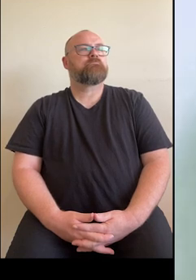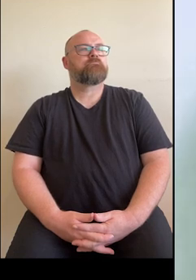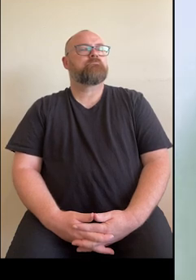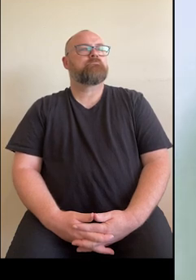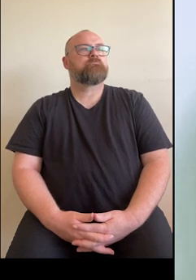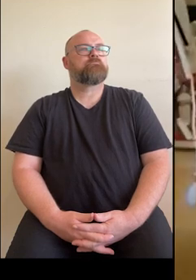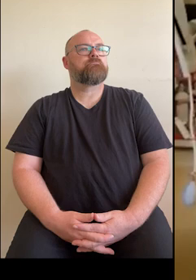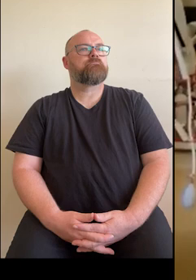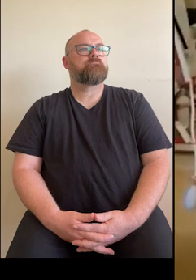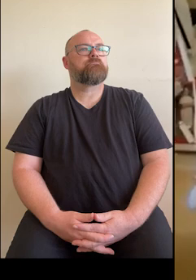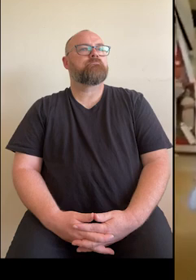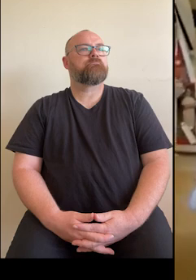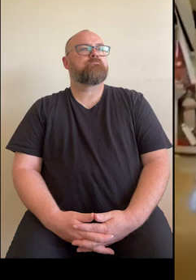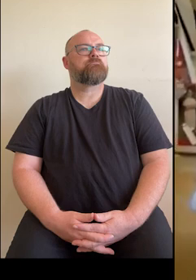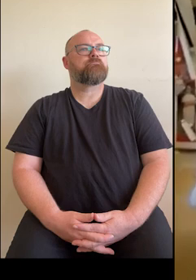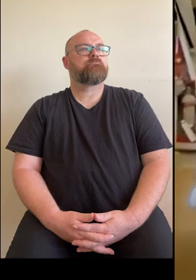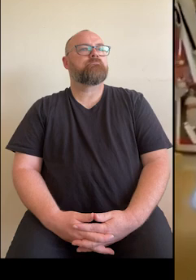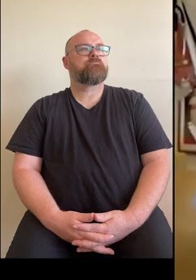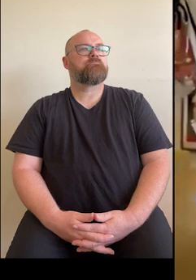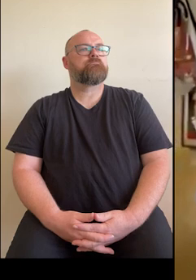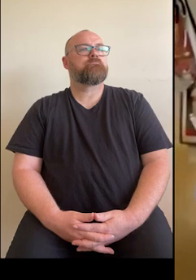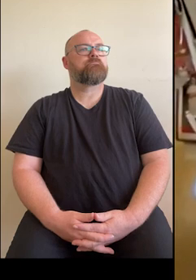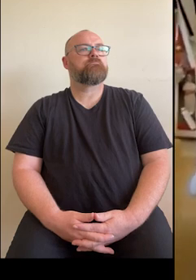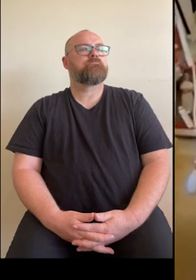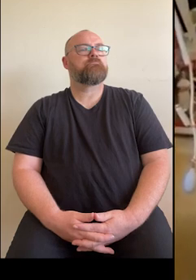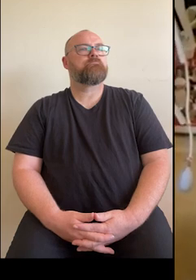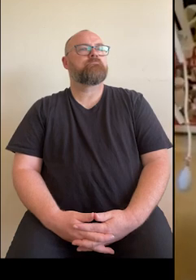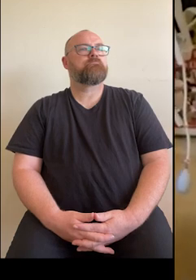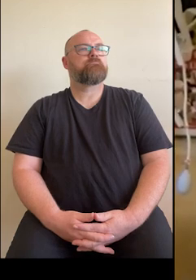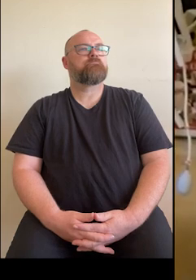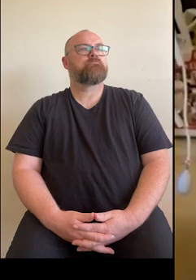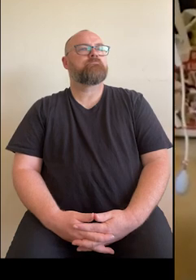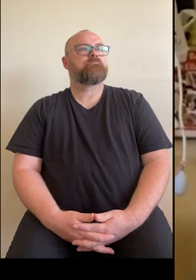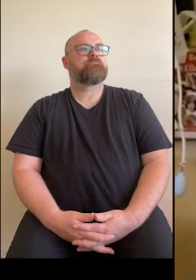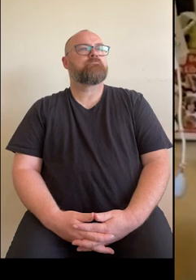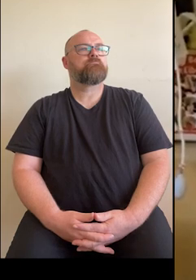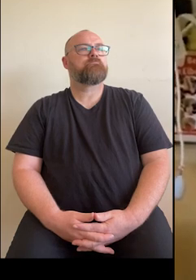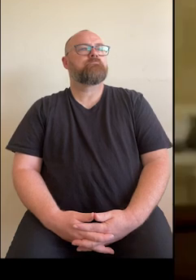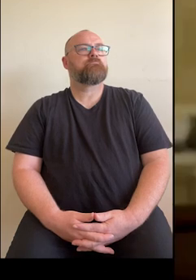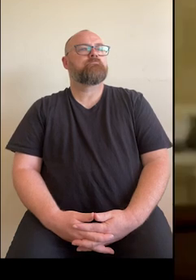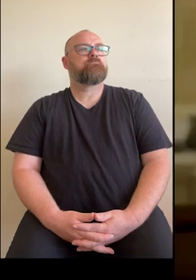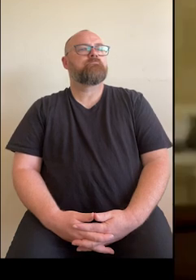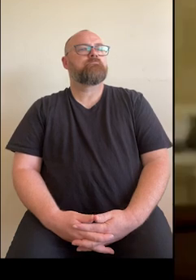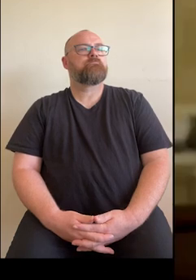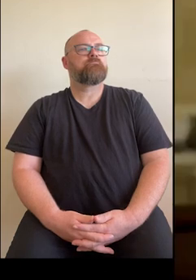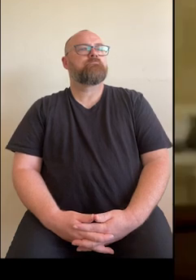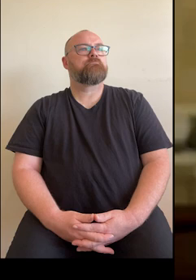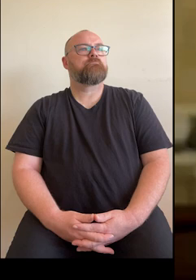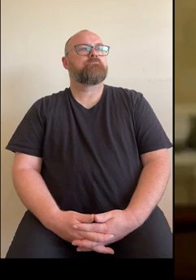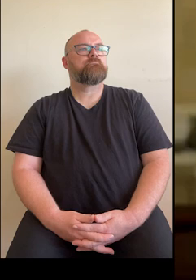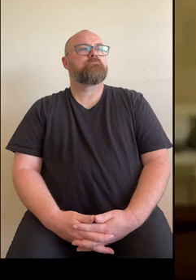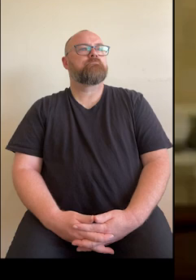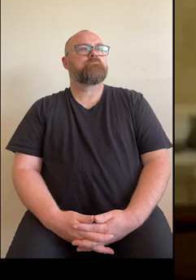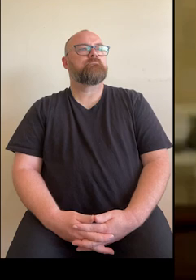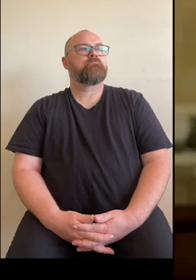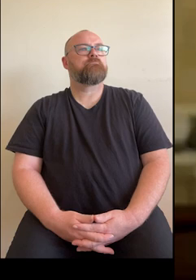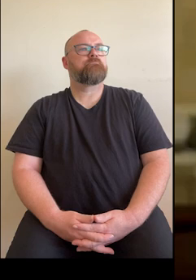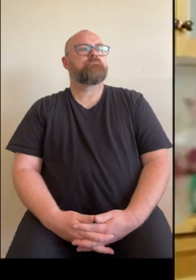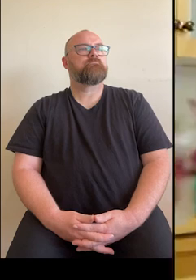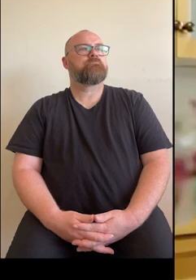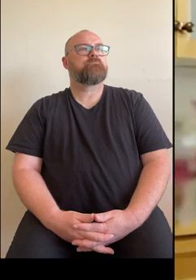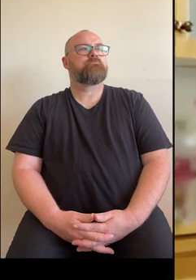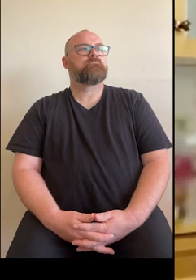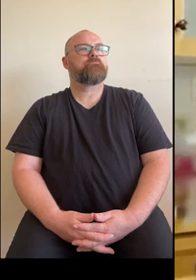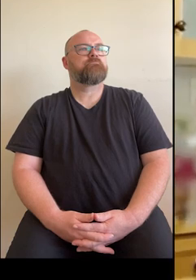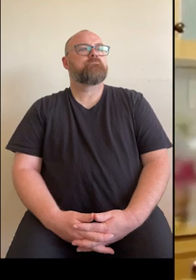All the test results came back and very positive. You know, I was greatly relieved and when we did meet up again at Emerald, it was just